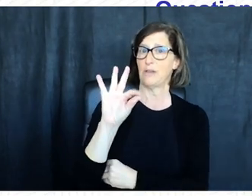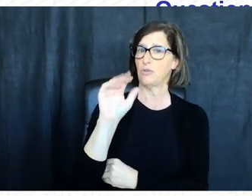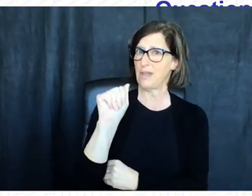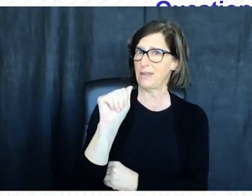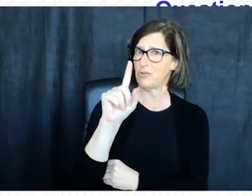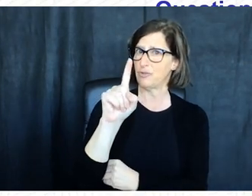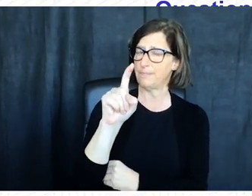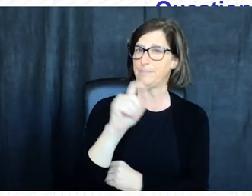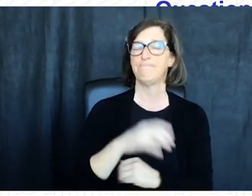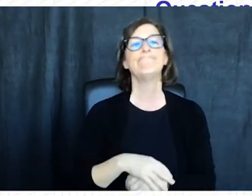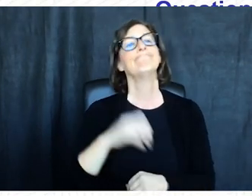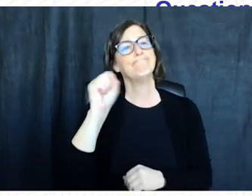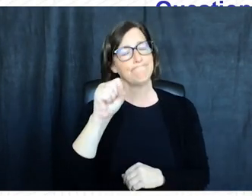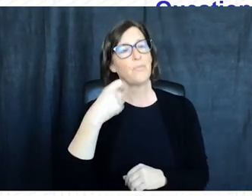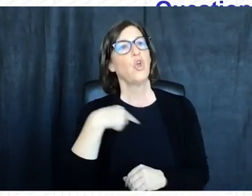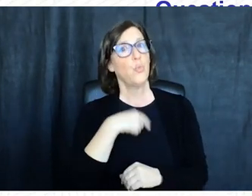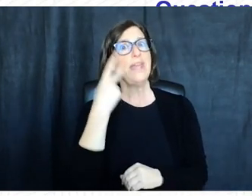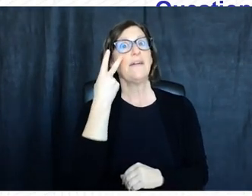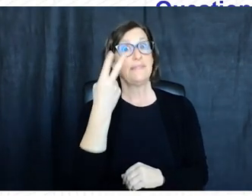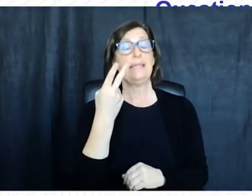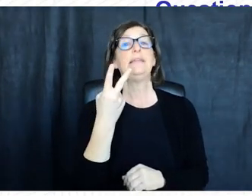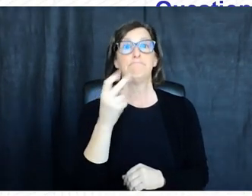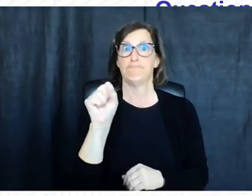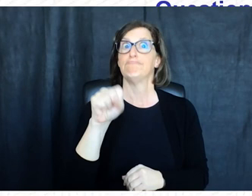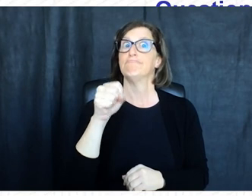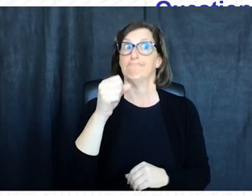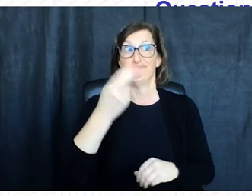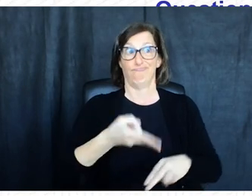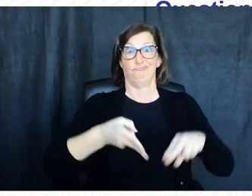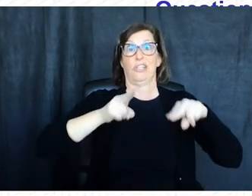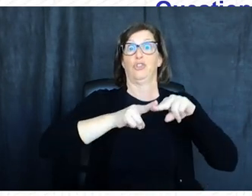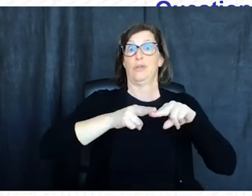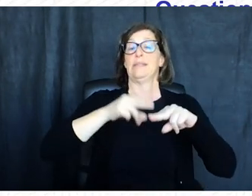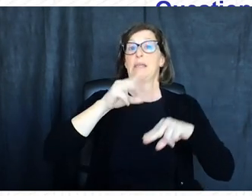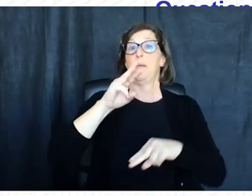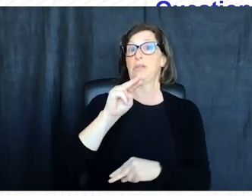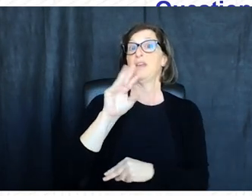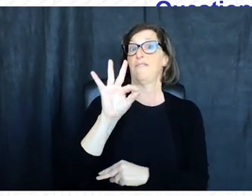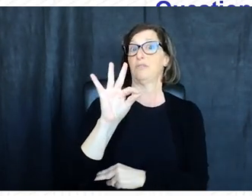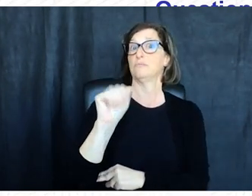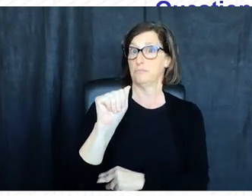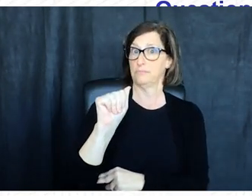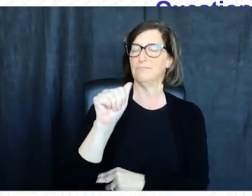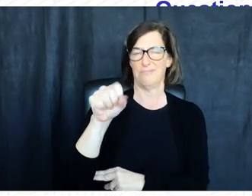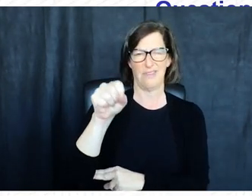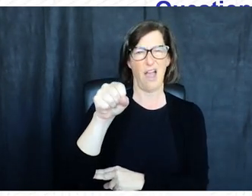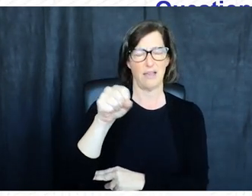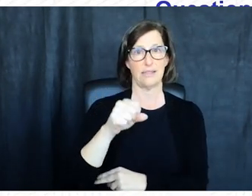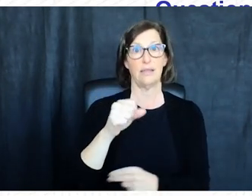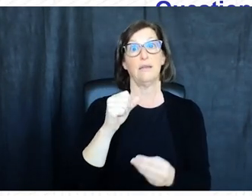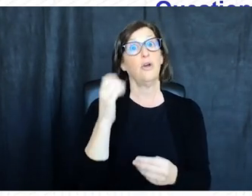-factor authentication yeah so we've seen a significant growth in the adoption of multi-factor authentication